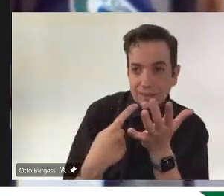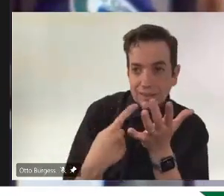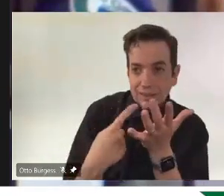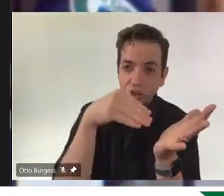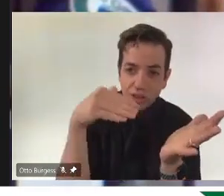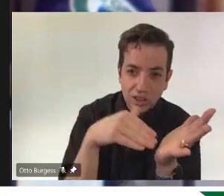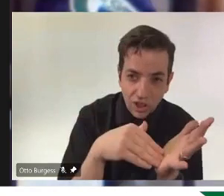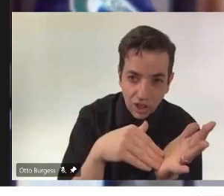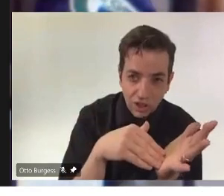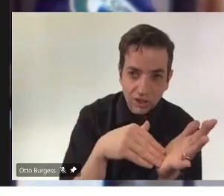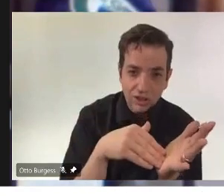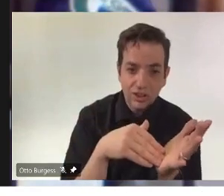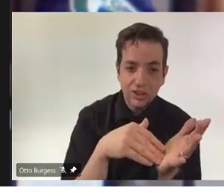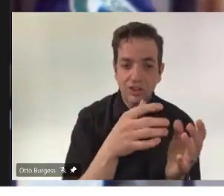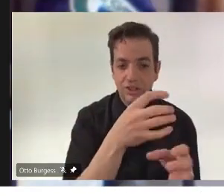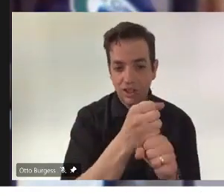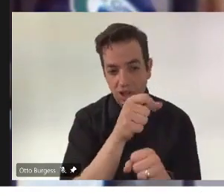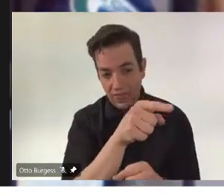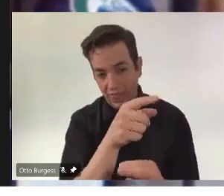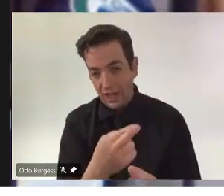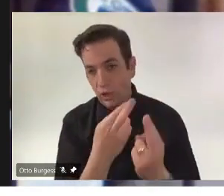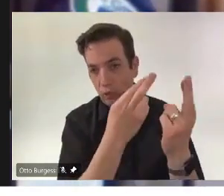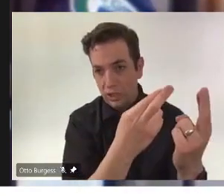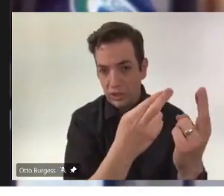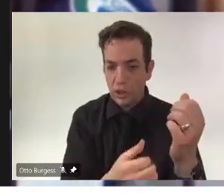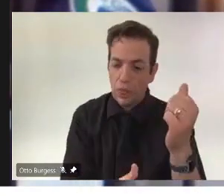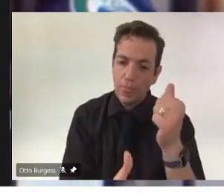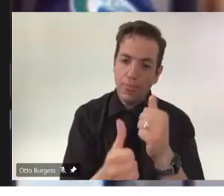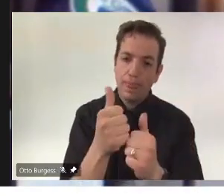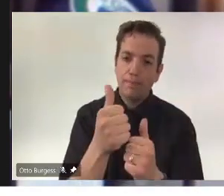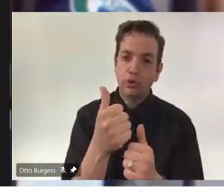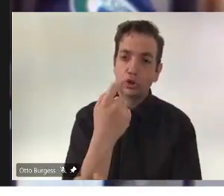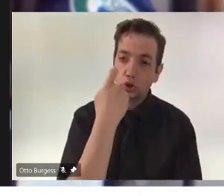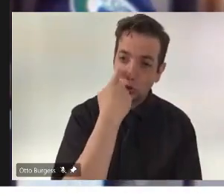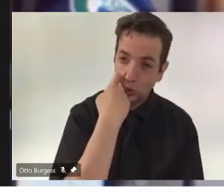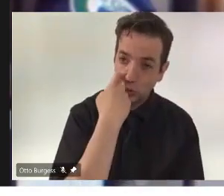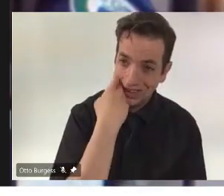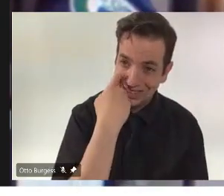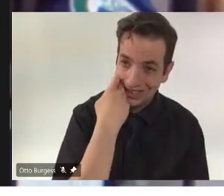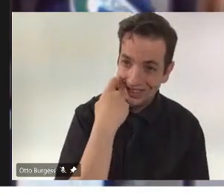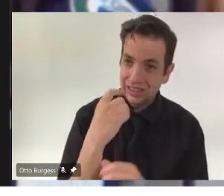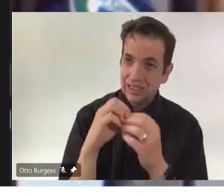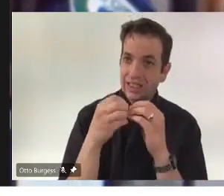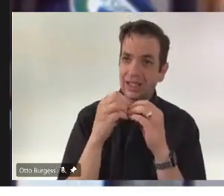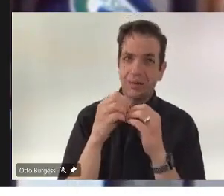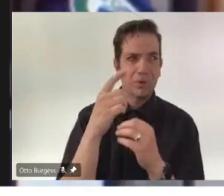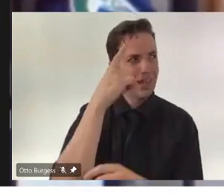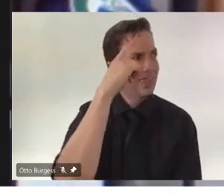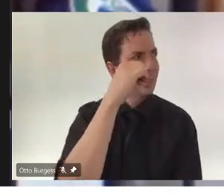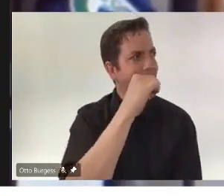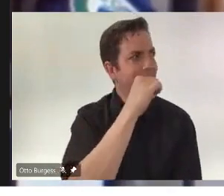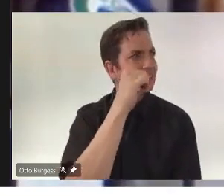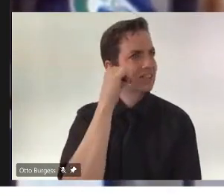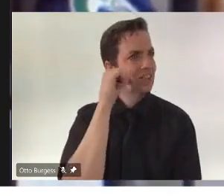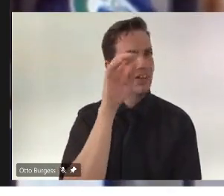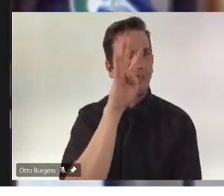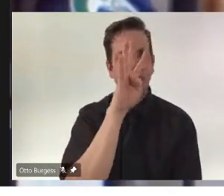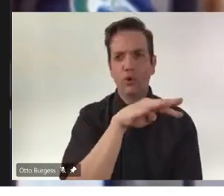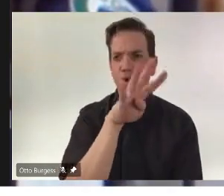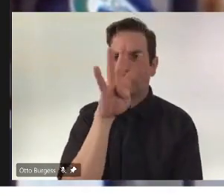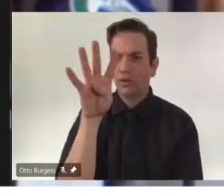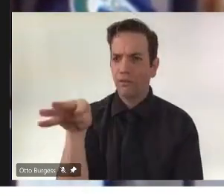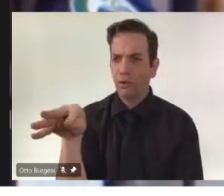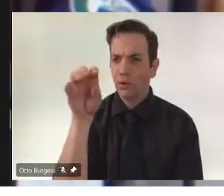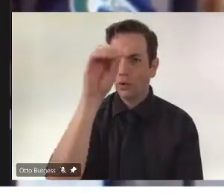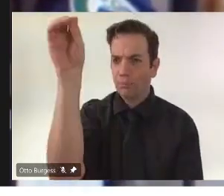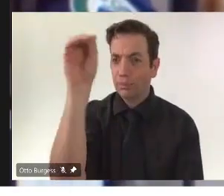that and I think the most recent stats I have are that as I think yesterday about 44 percent of of of long-term care